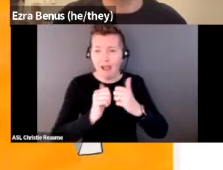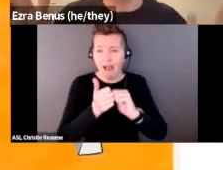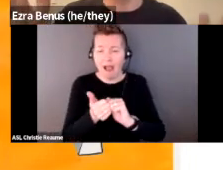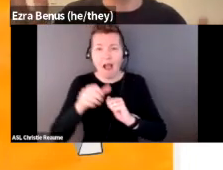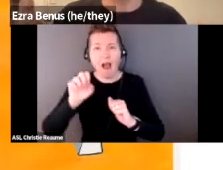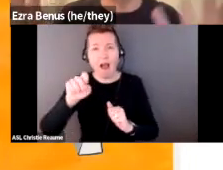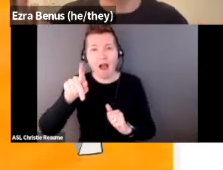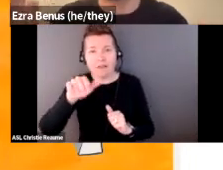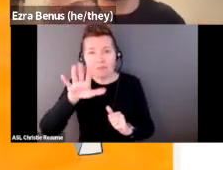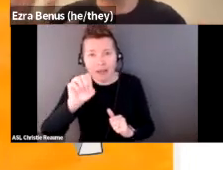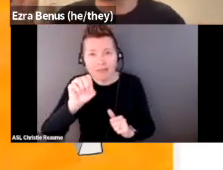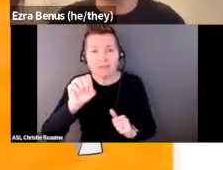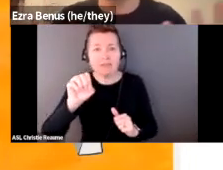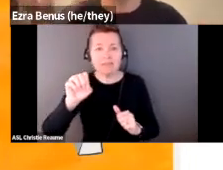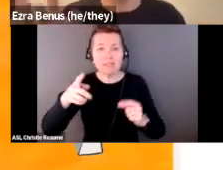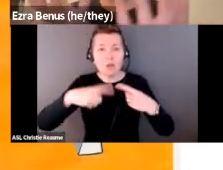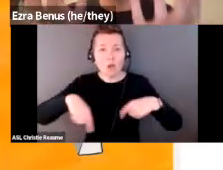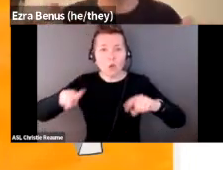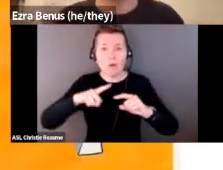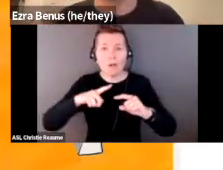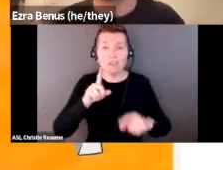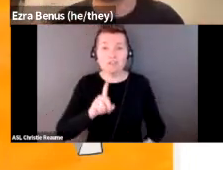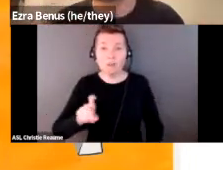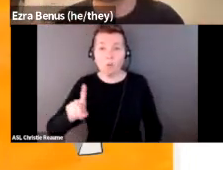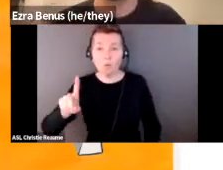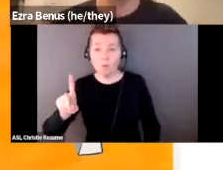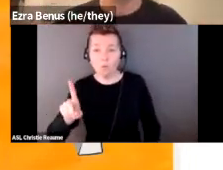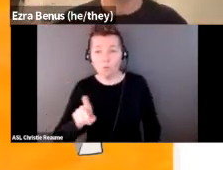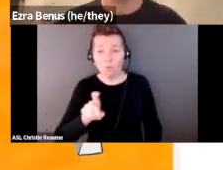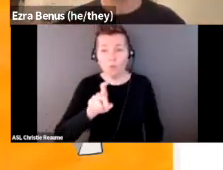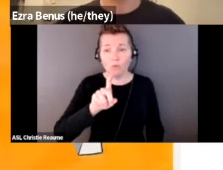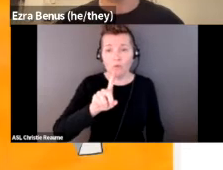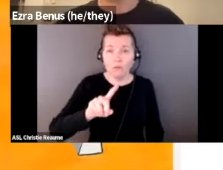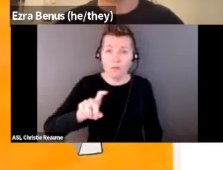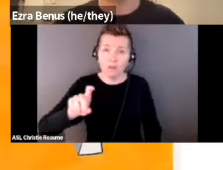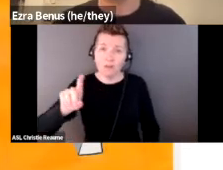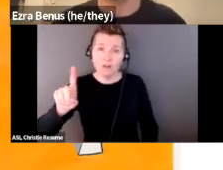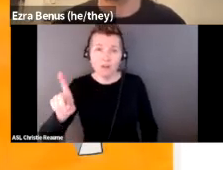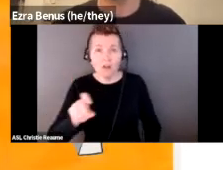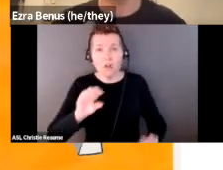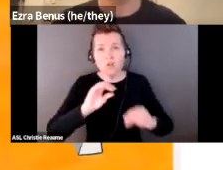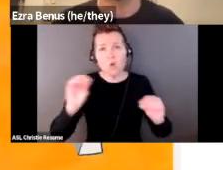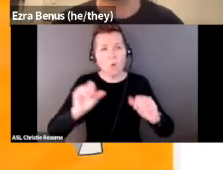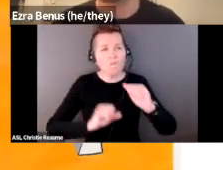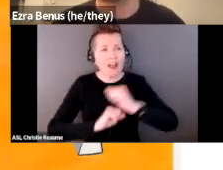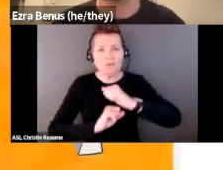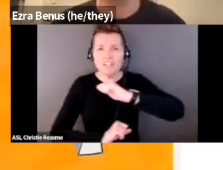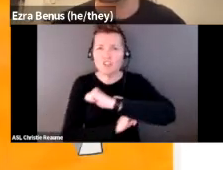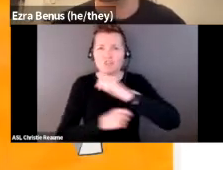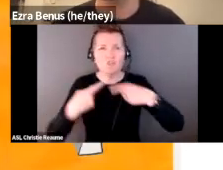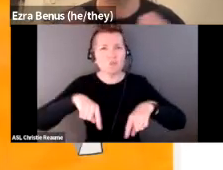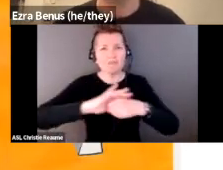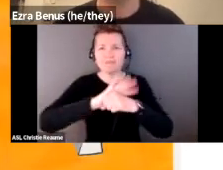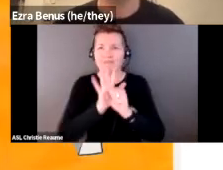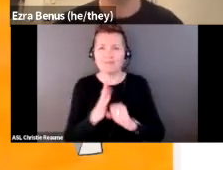which we are really floating through this time where we're not really being grounded by much. And so I just want to share that there are ways in which the